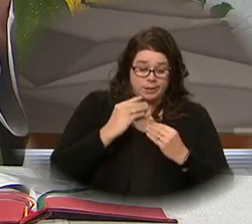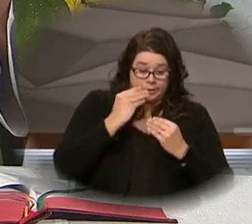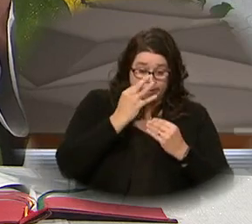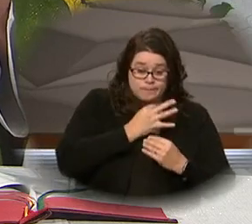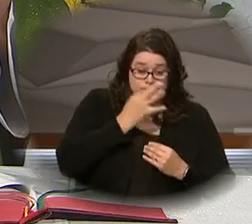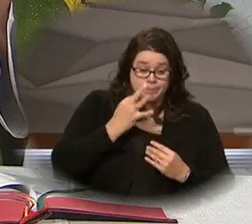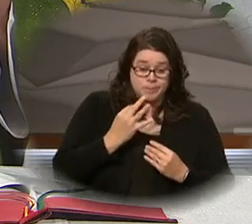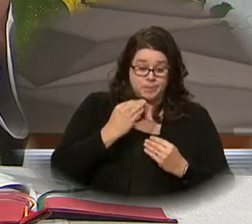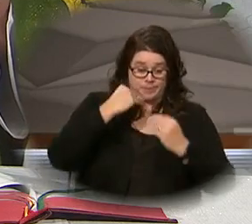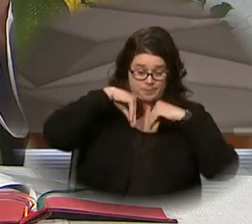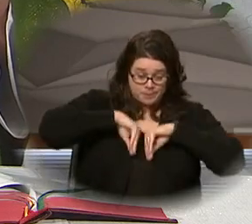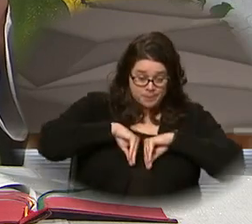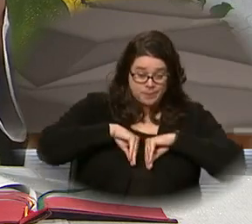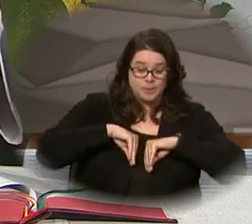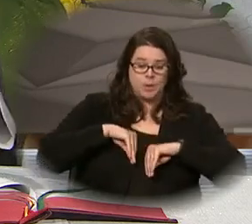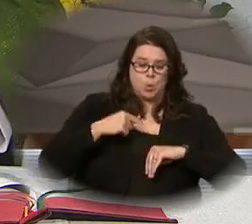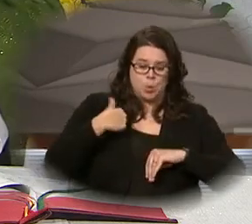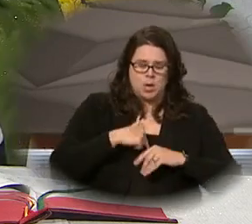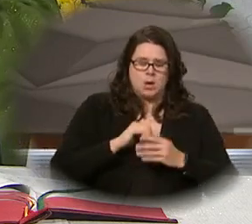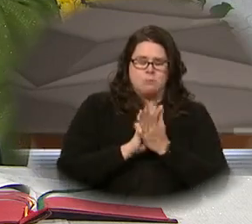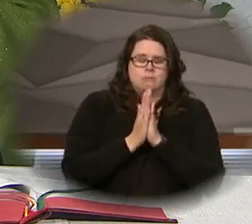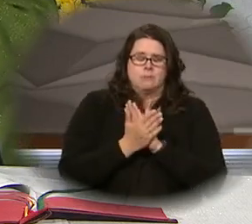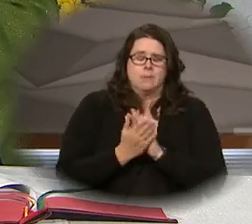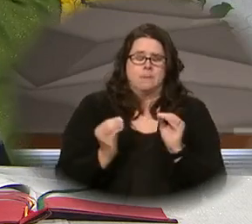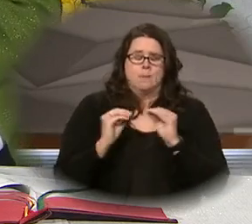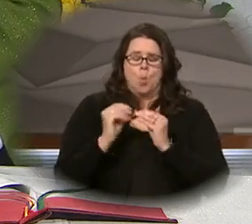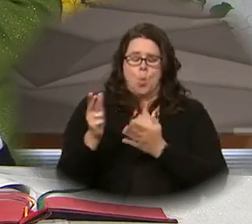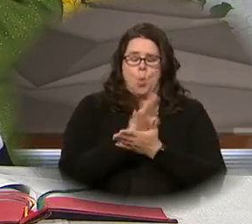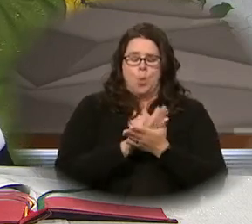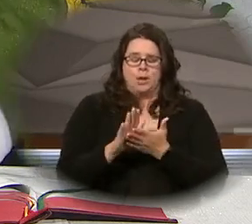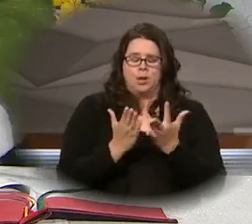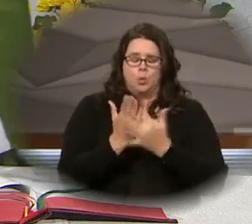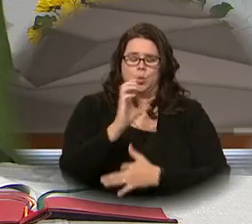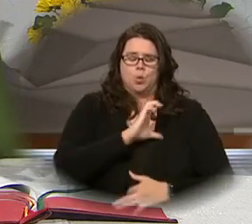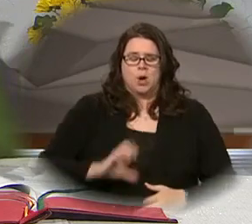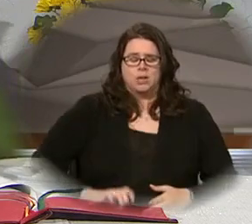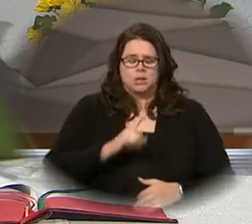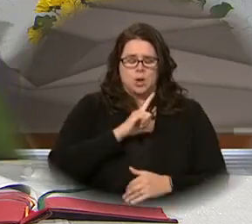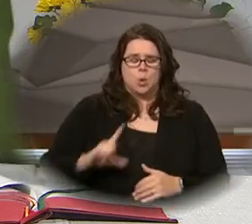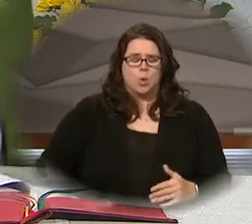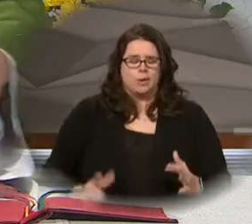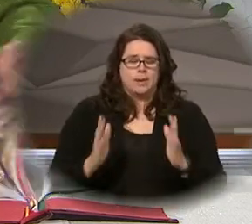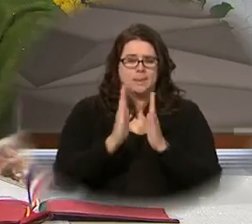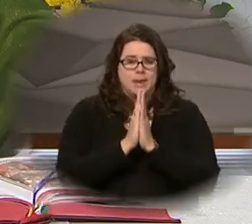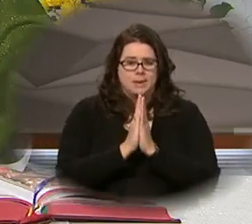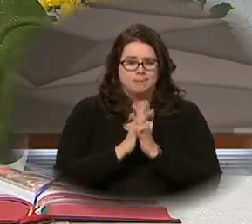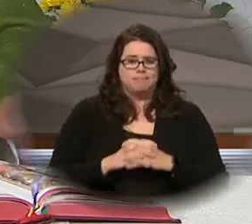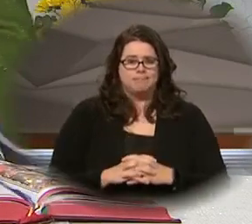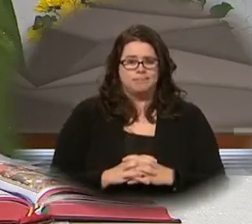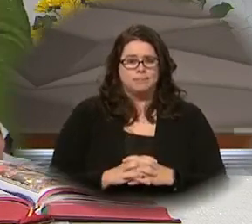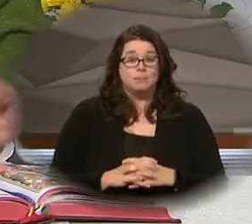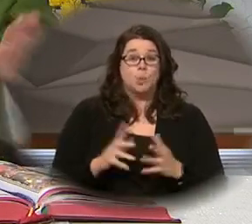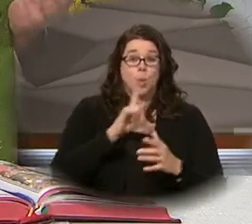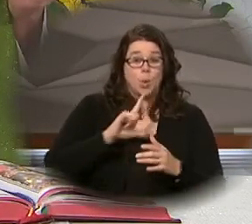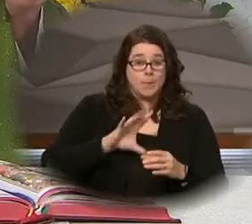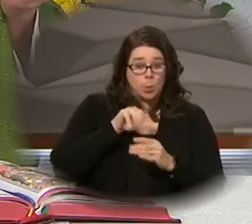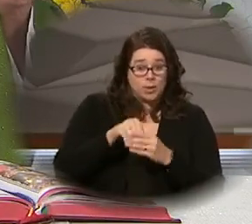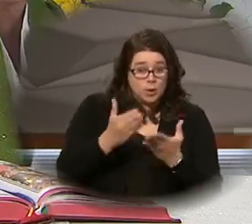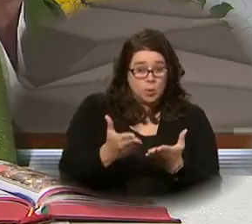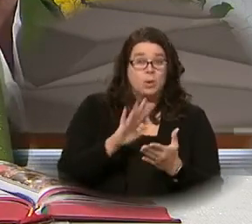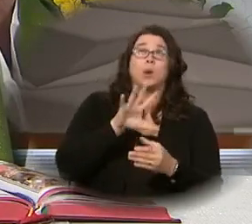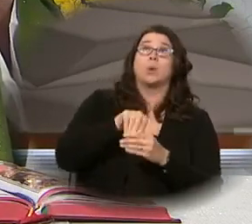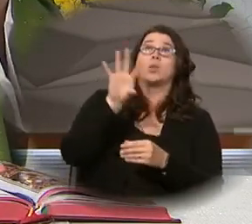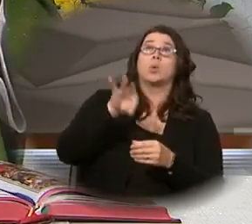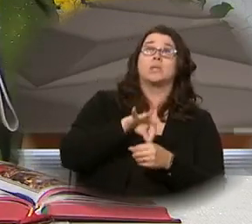they may bring ever greater holiness. Through Christ our Lord. Amen. The Lord be with you.